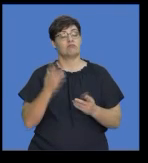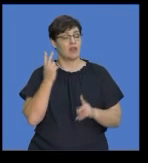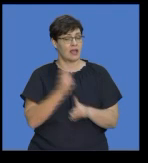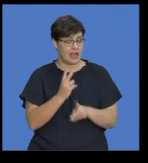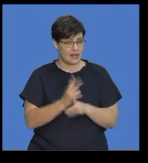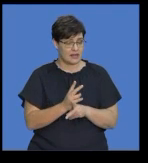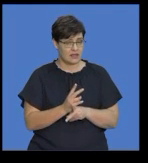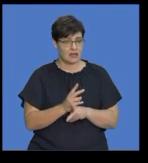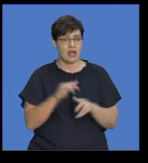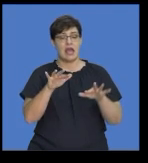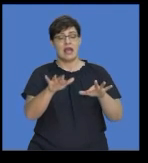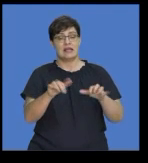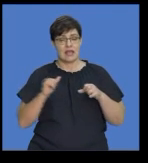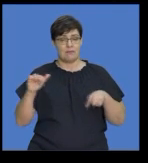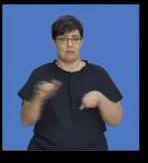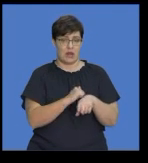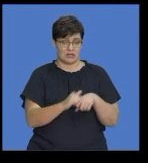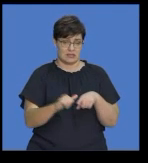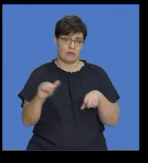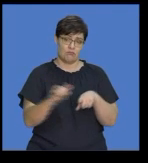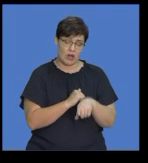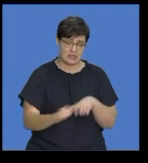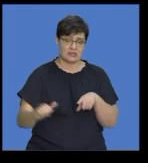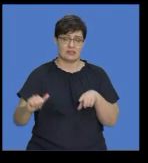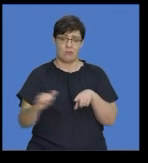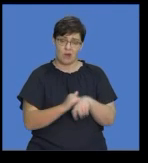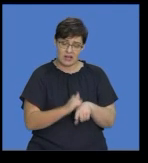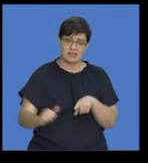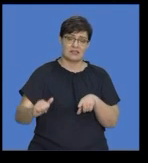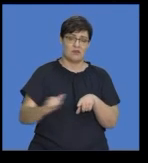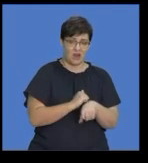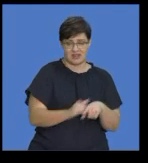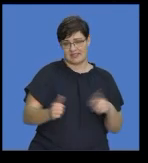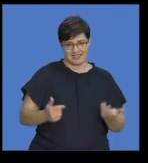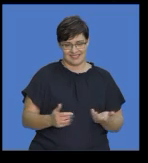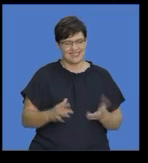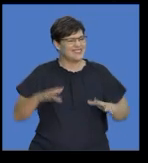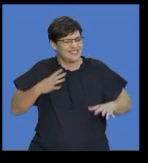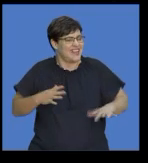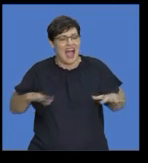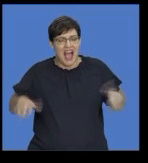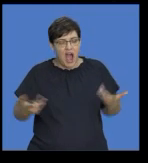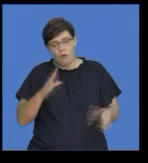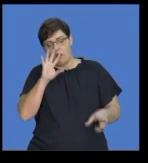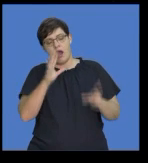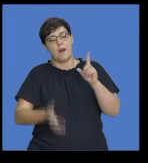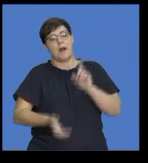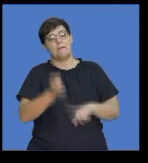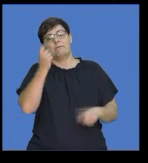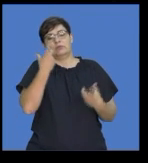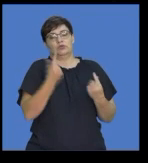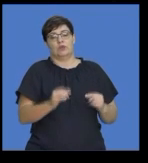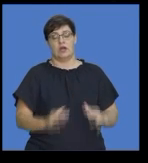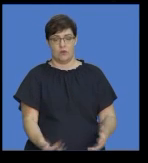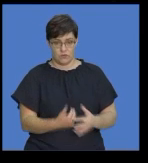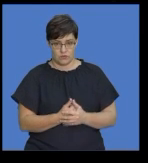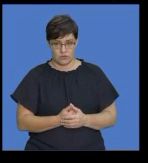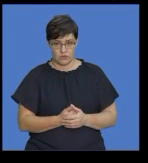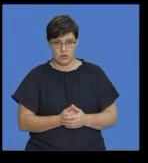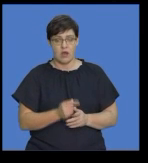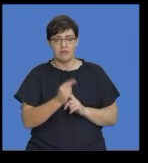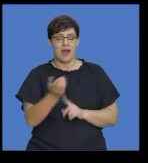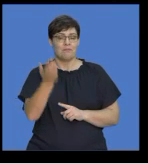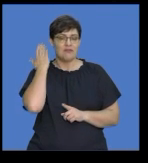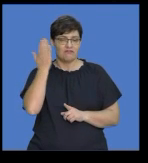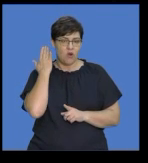it's exam practice, practice, practice. That's the only way we're going to get familiar with this paper. Ensure you work through previous